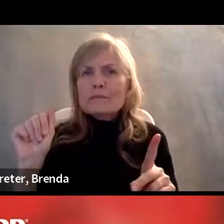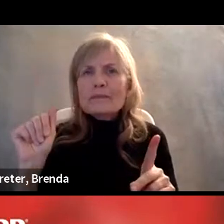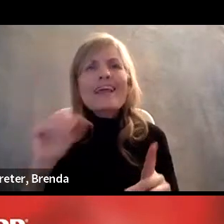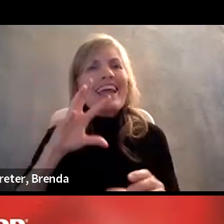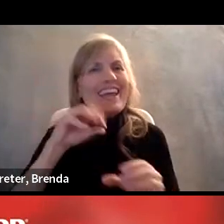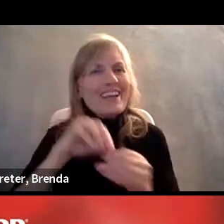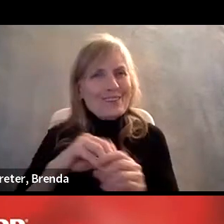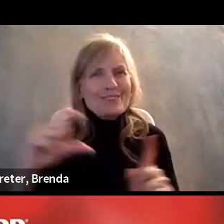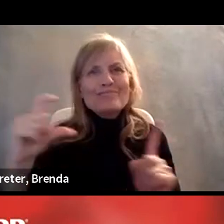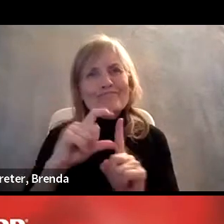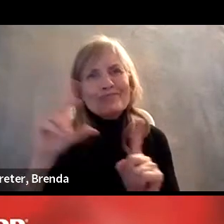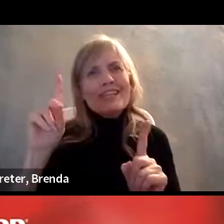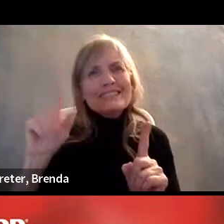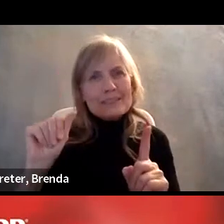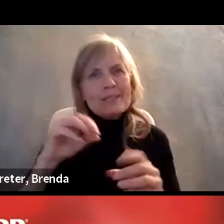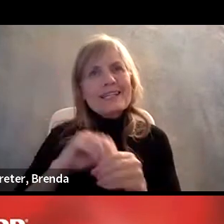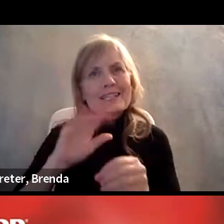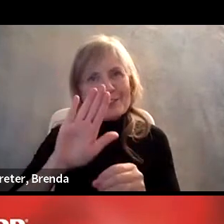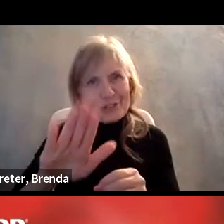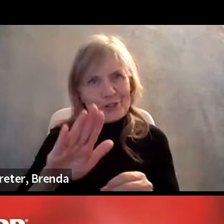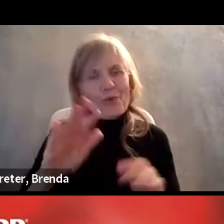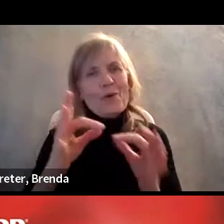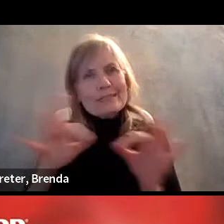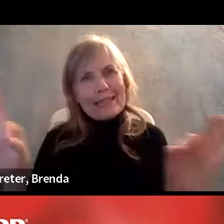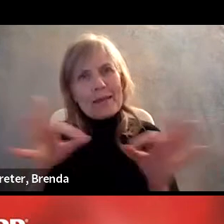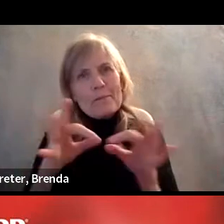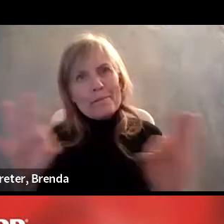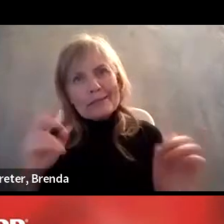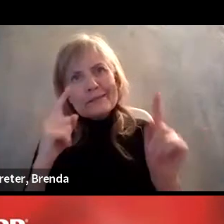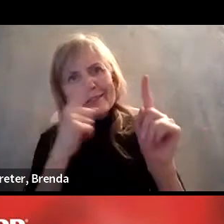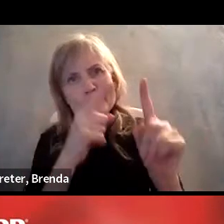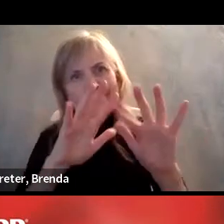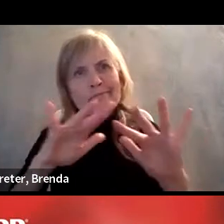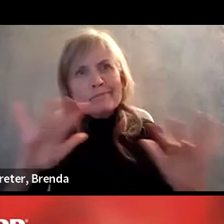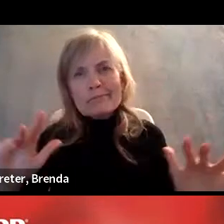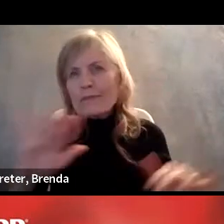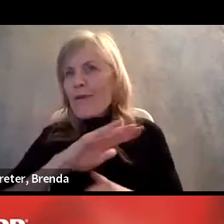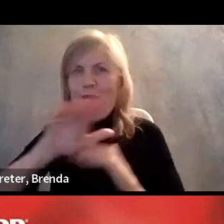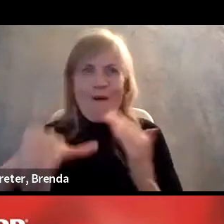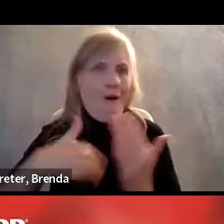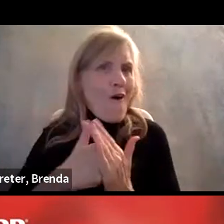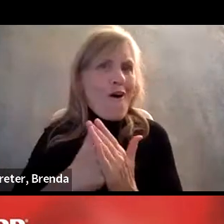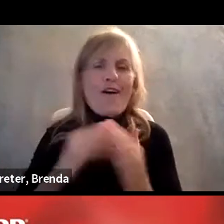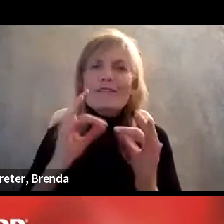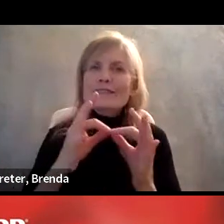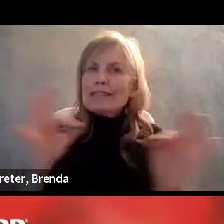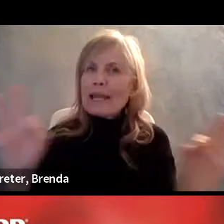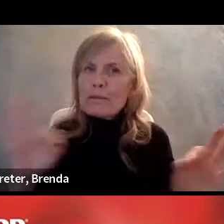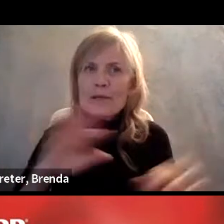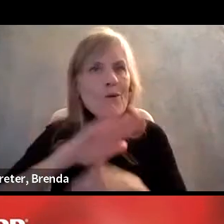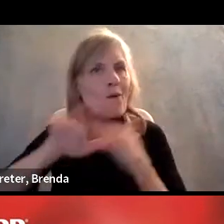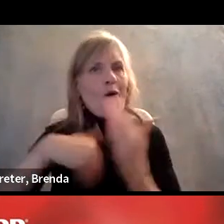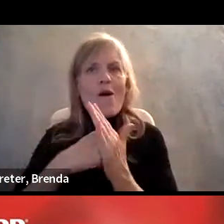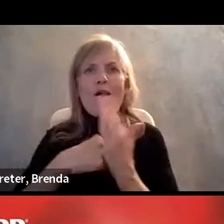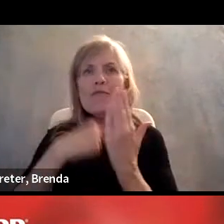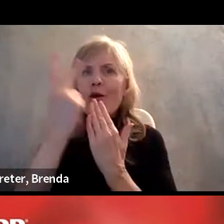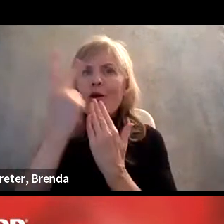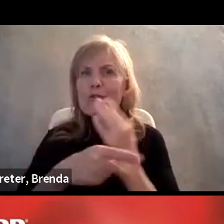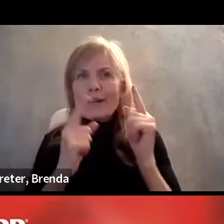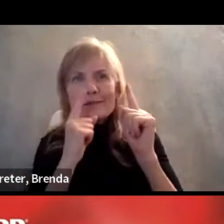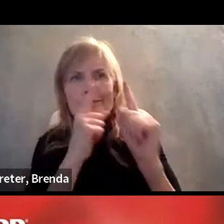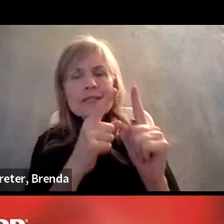It's often left out and in all your DEI statements and programs, just include it all. It, we fit in where we're